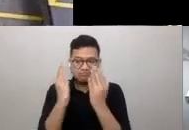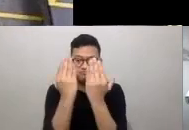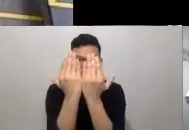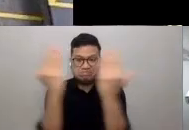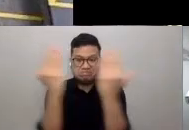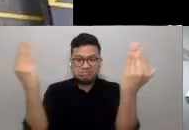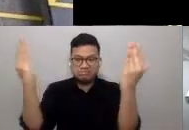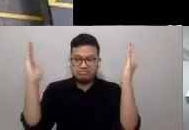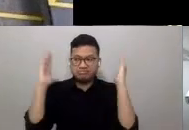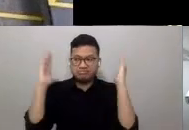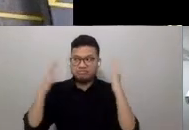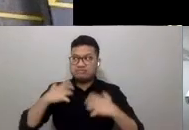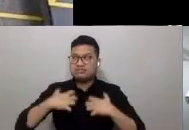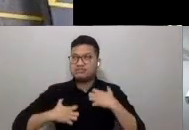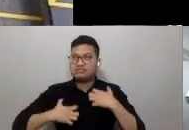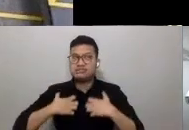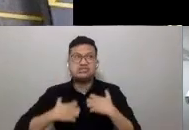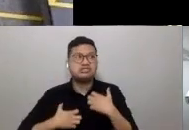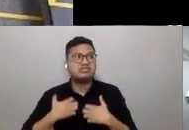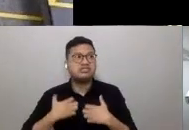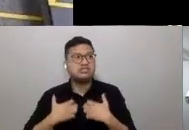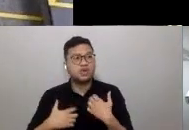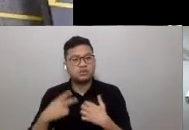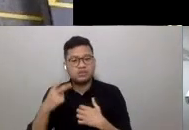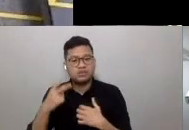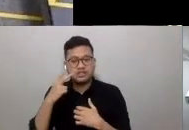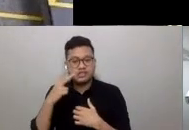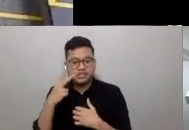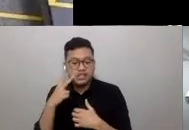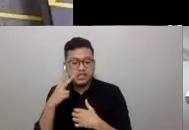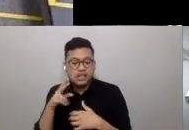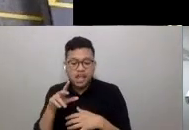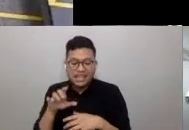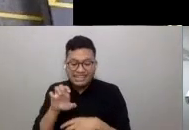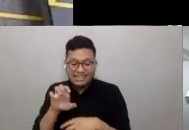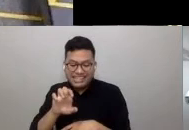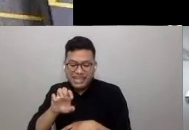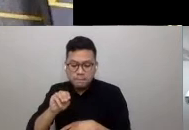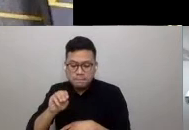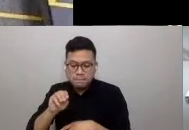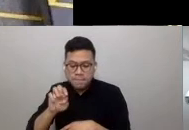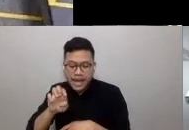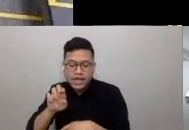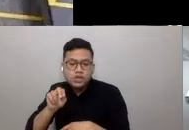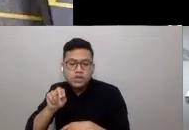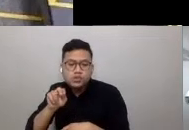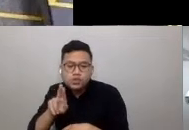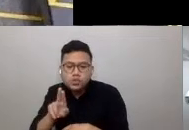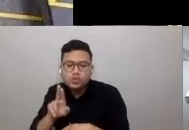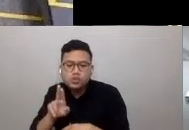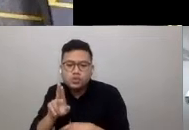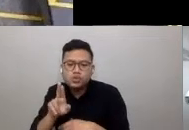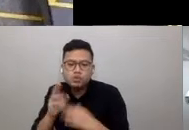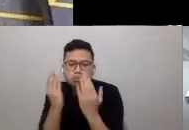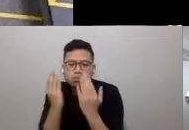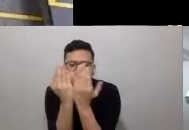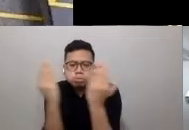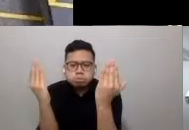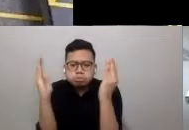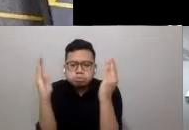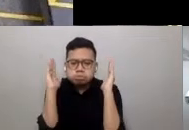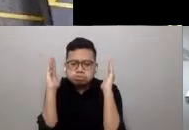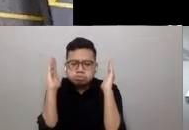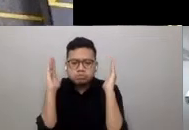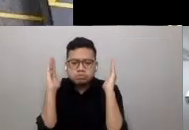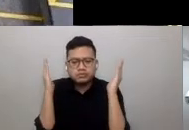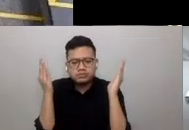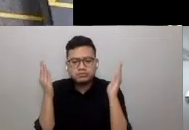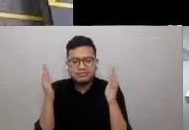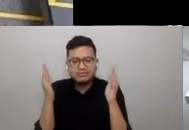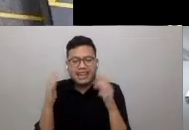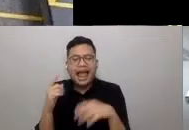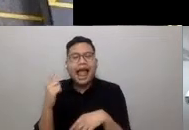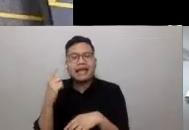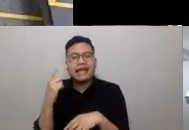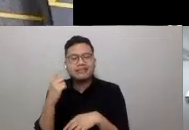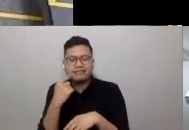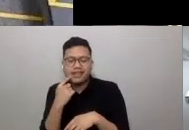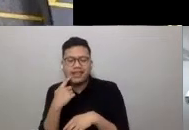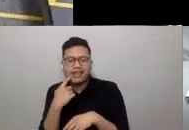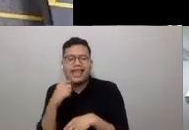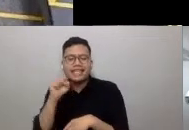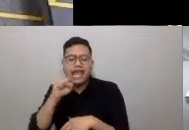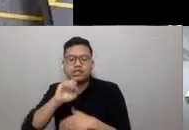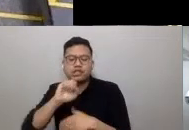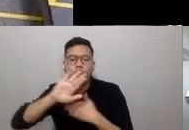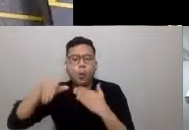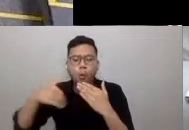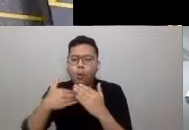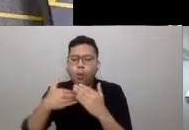of perspex screens and e-menus? Well, I guess the answer so far is yes to all. But the challenge